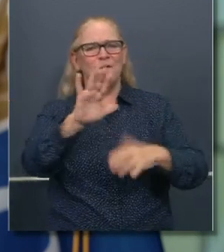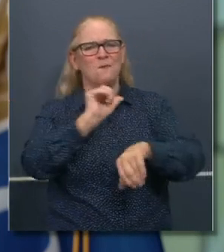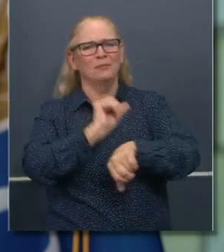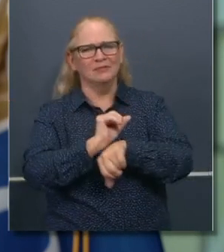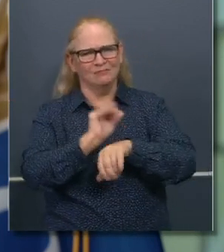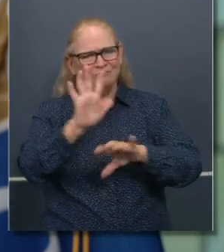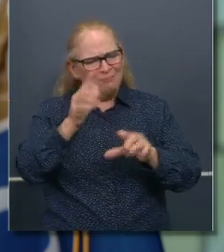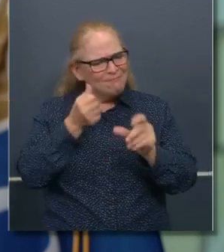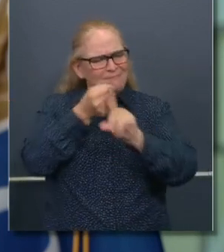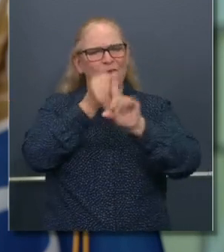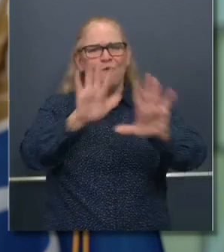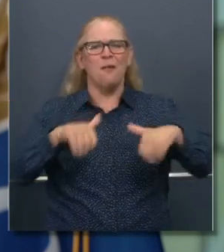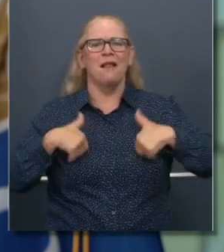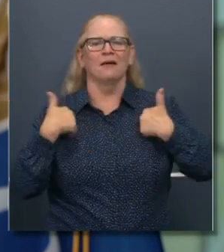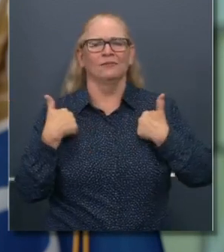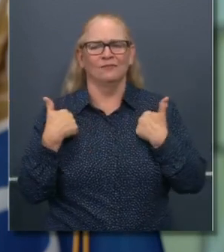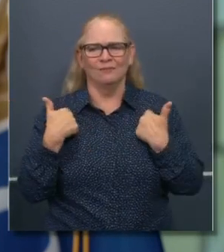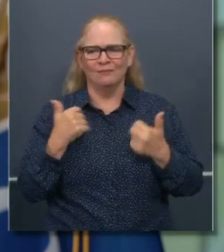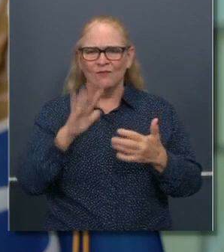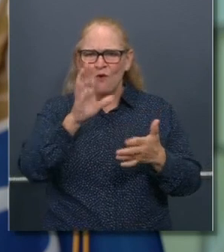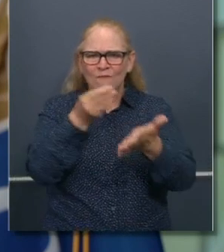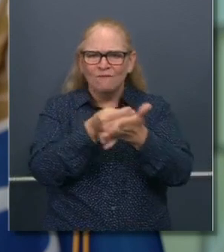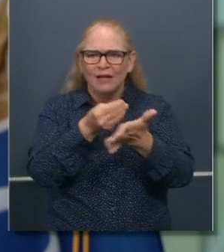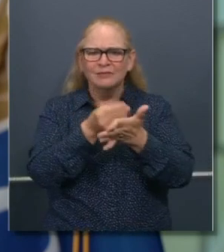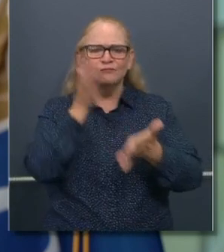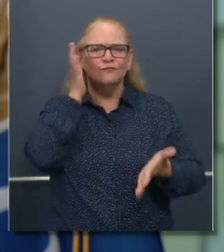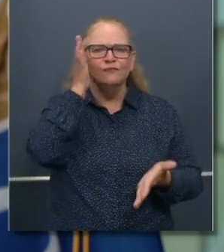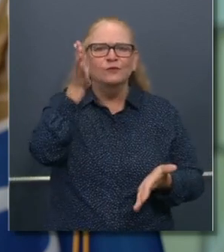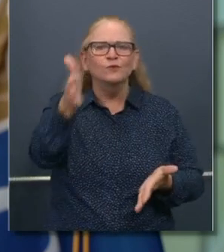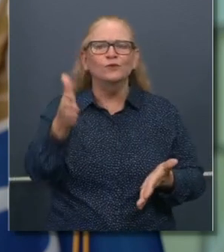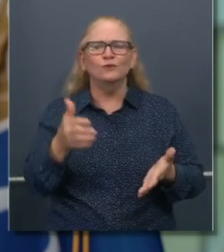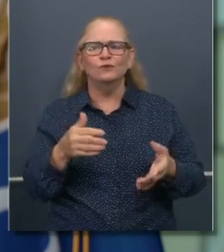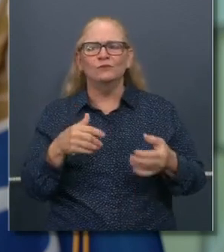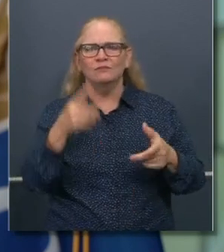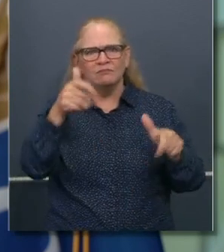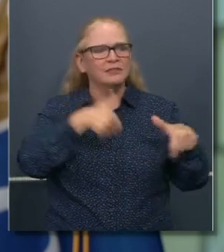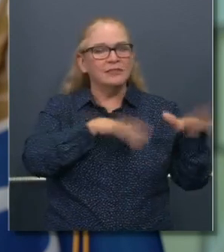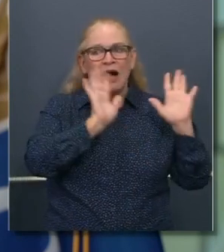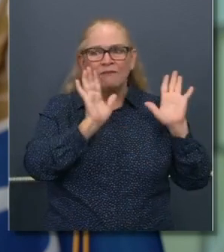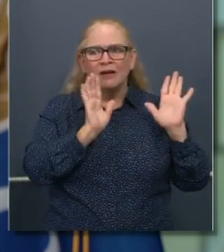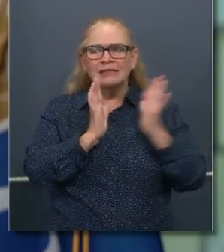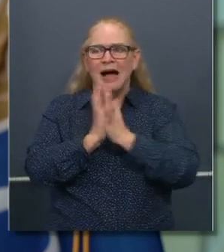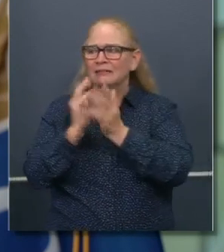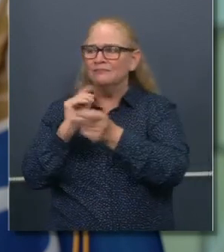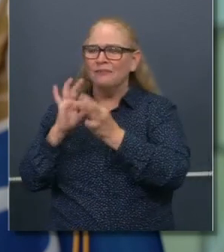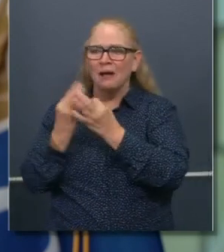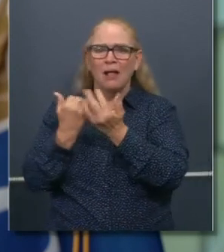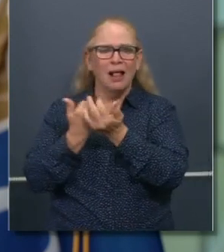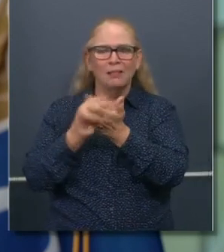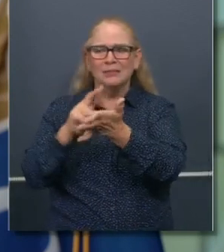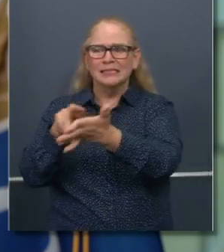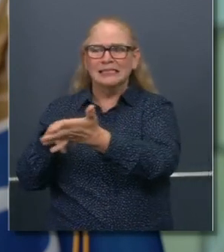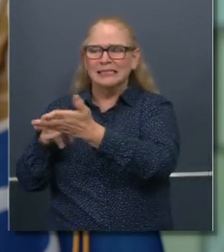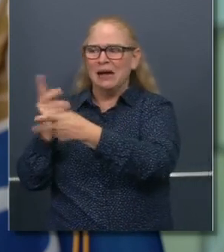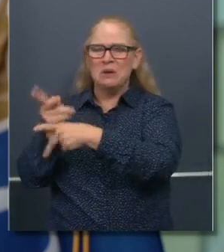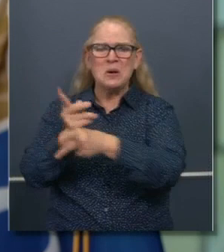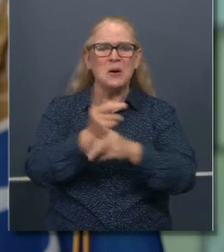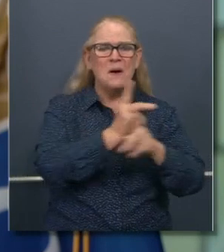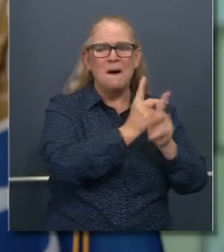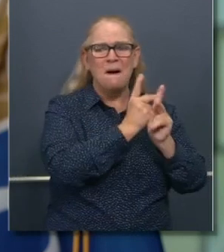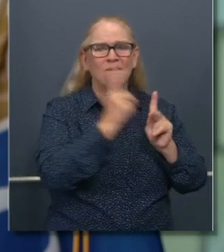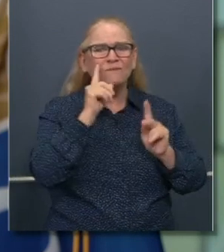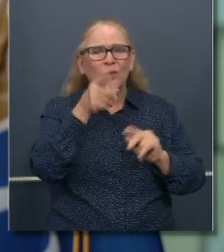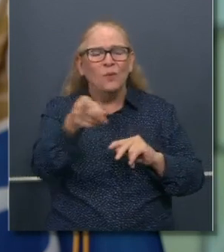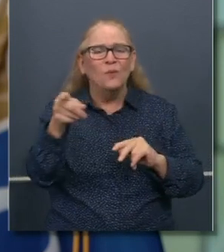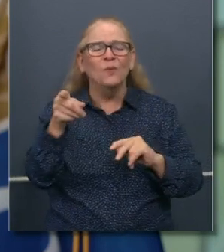putting their financial future and their family members' future, co-signing loans, making sure that they're leveraged so